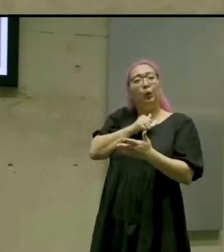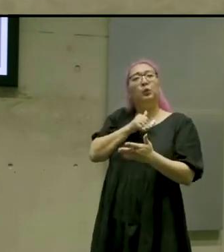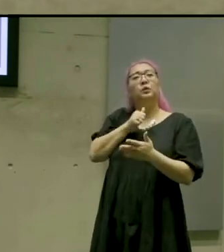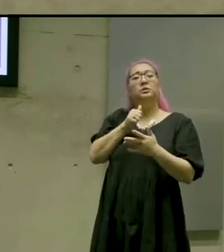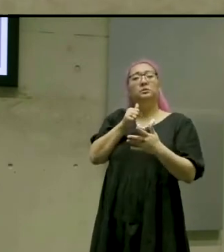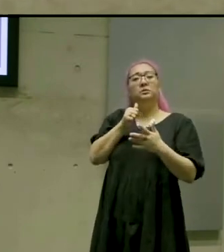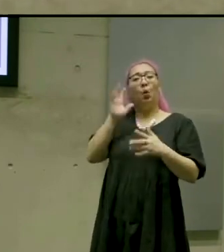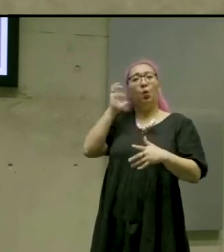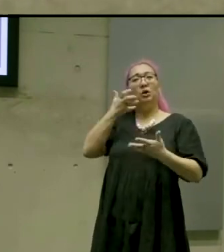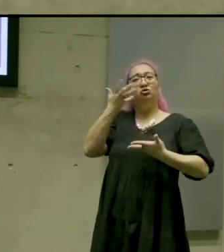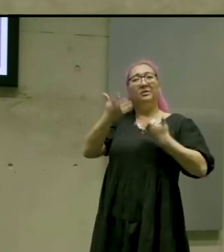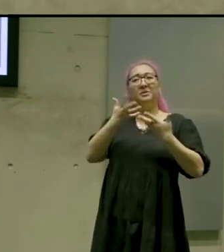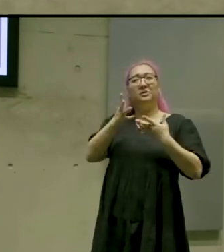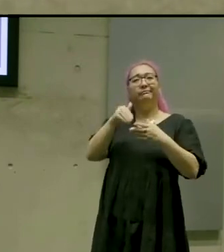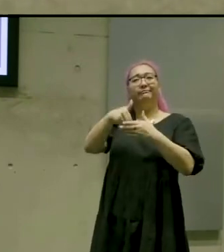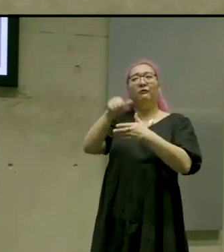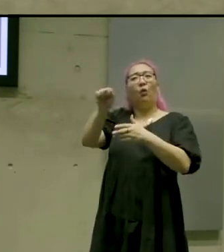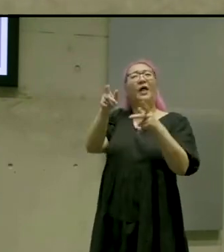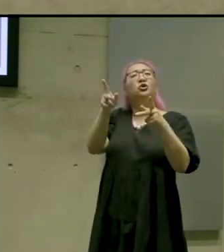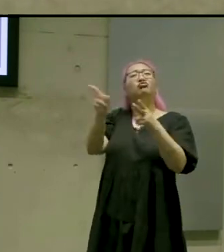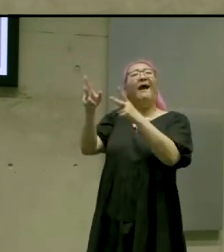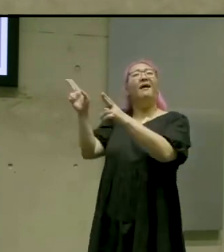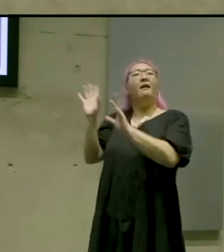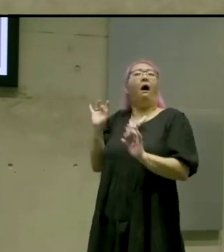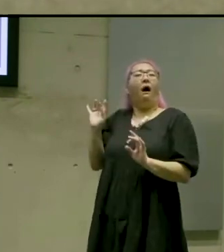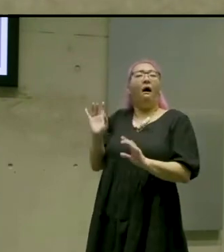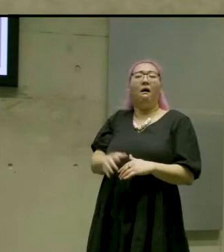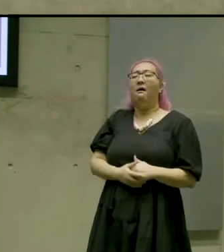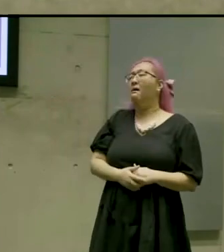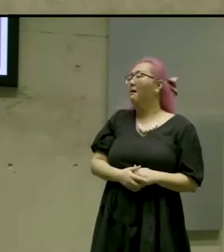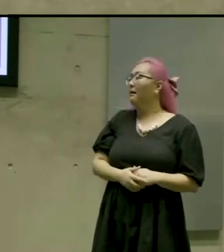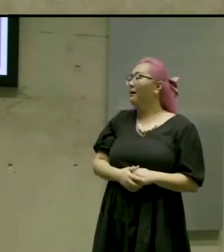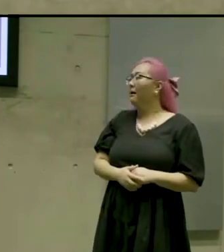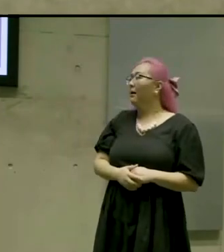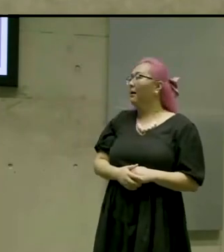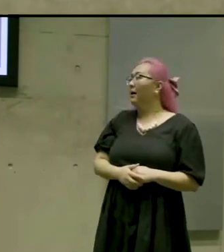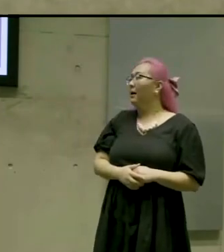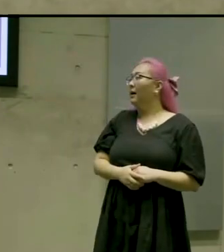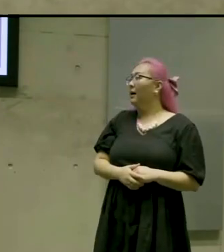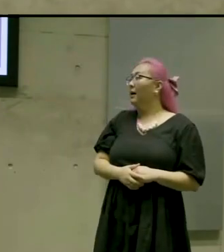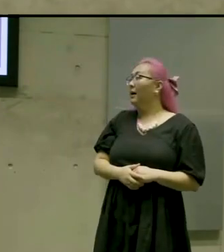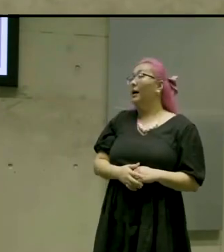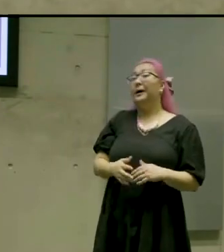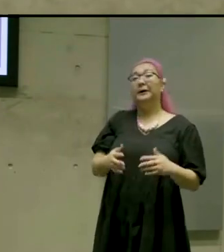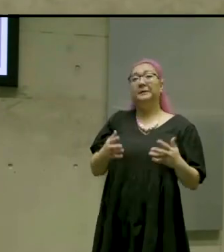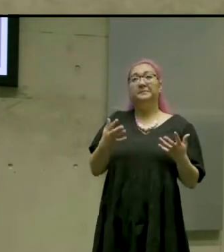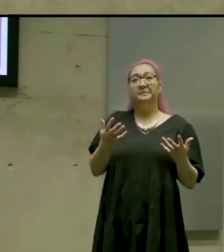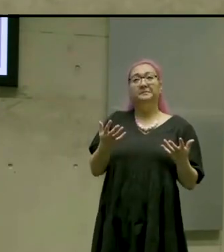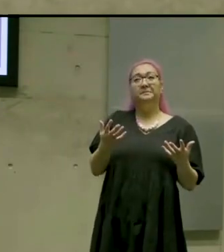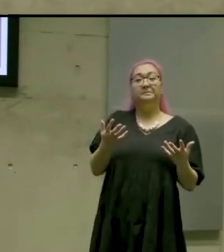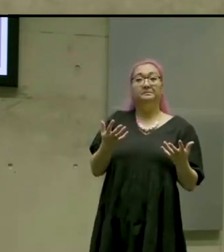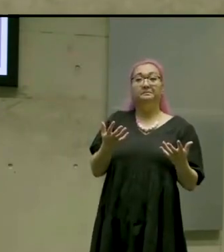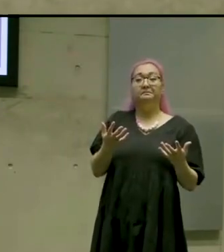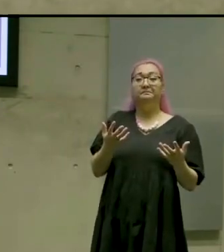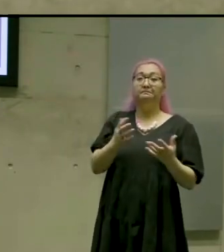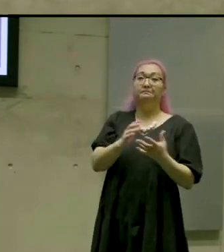there is audio description companies that are helping out with that. So it's it's really